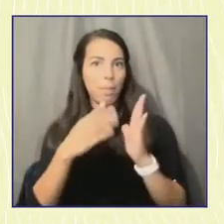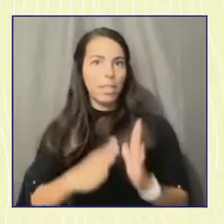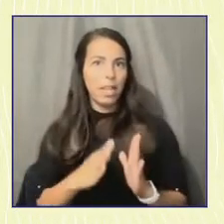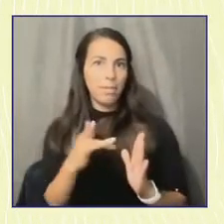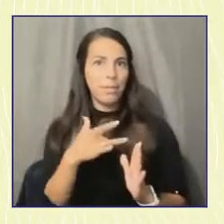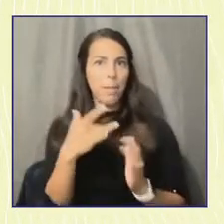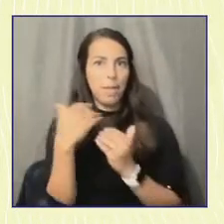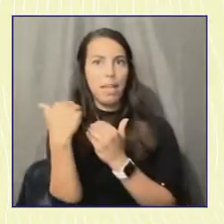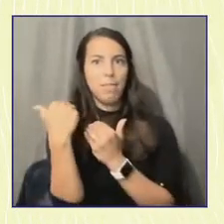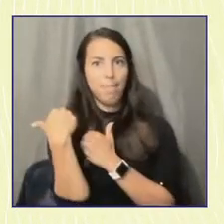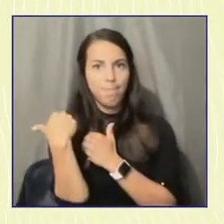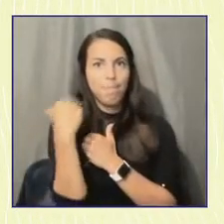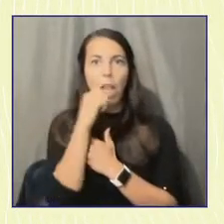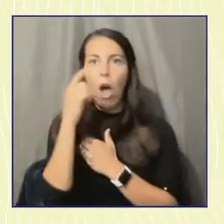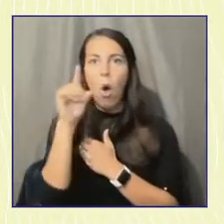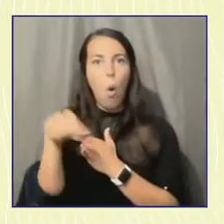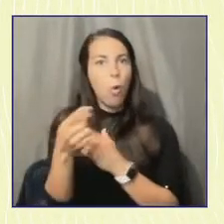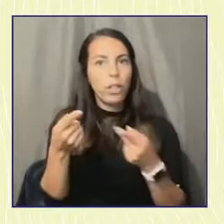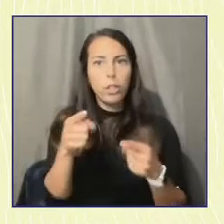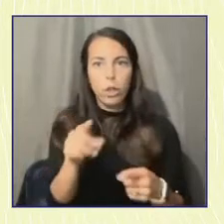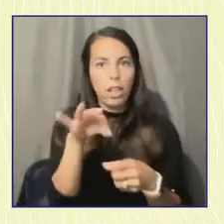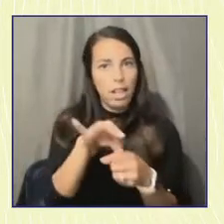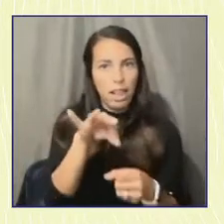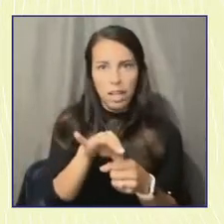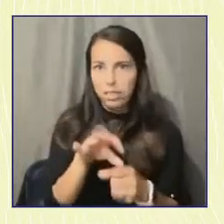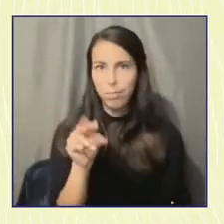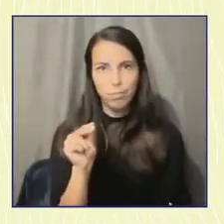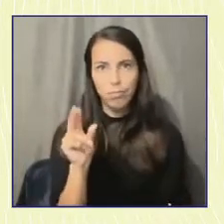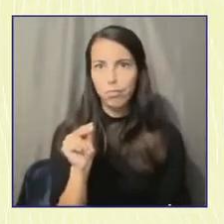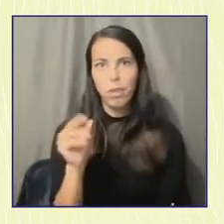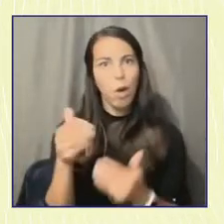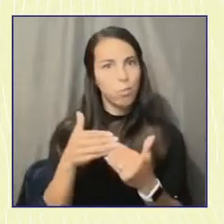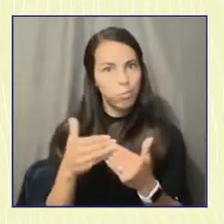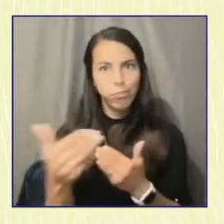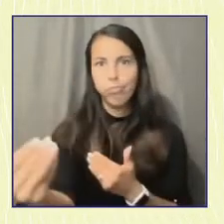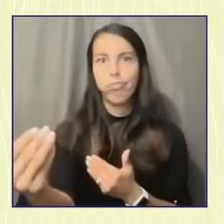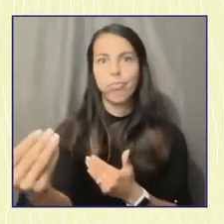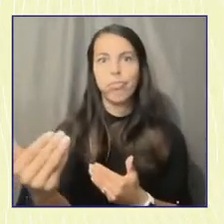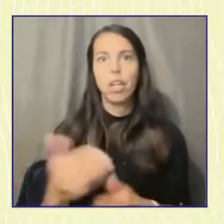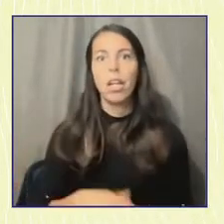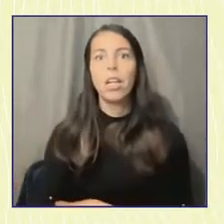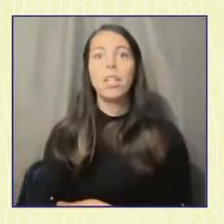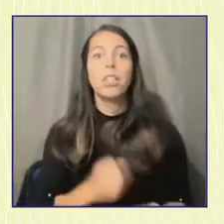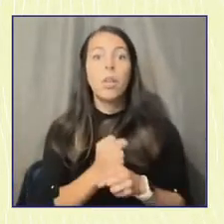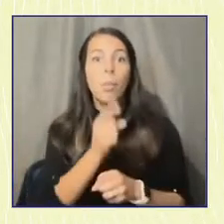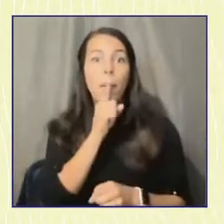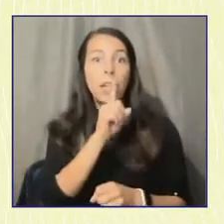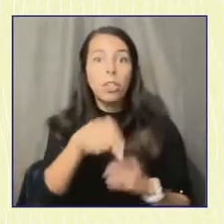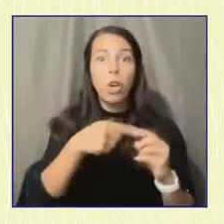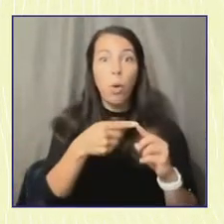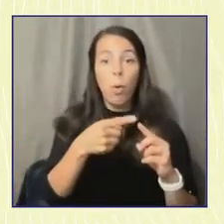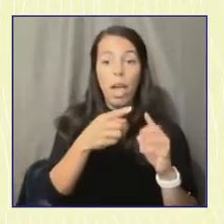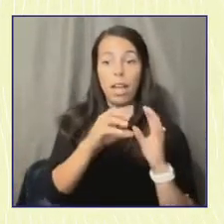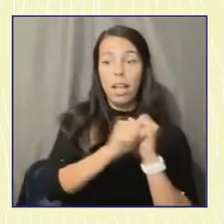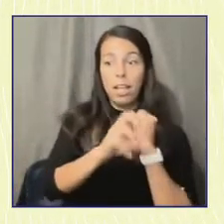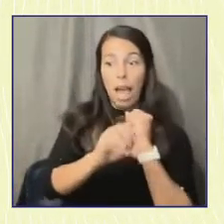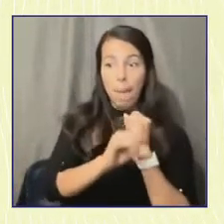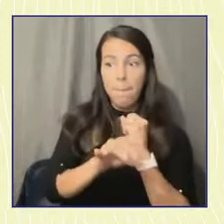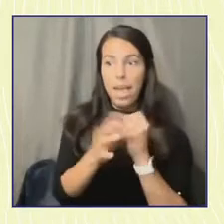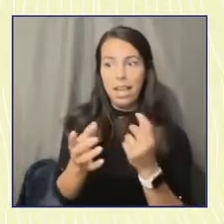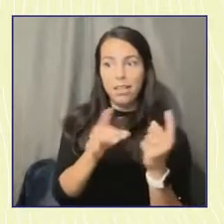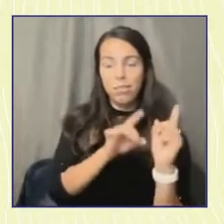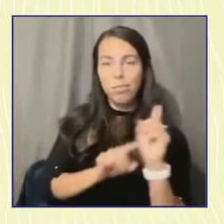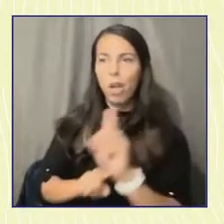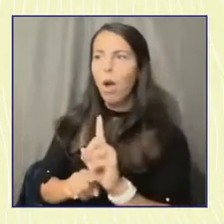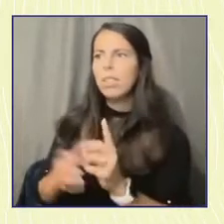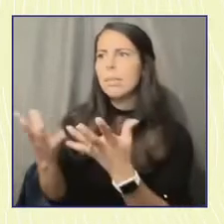the heat of the election cycle. And so building those communities makes sure that when the campaign actually comes, you're not begging people to vote for you.